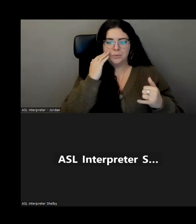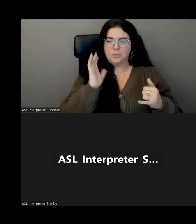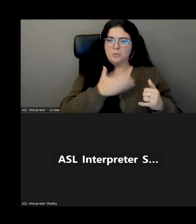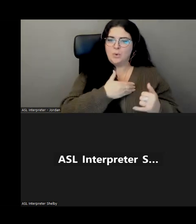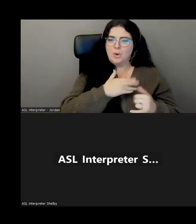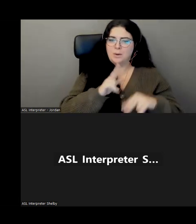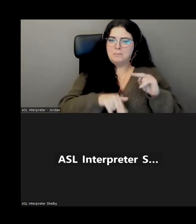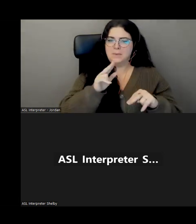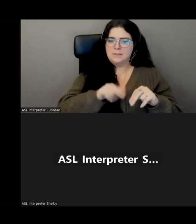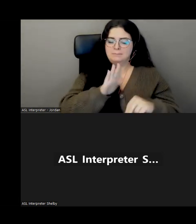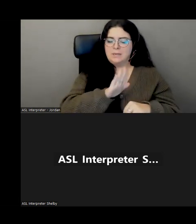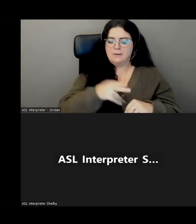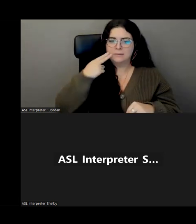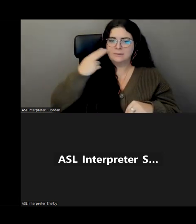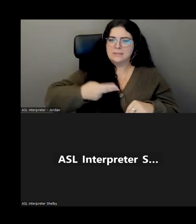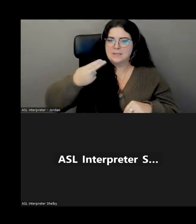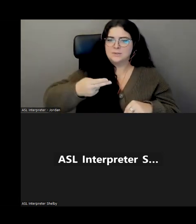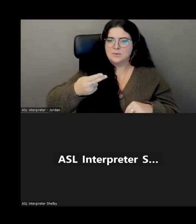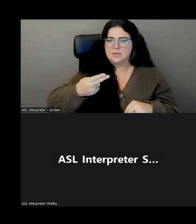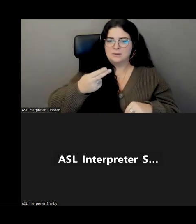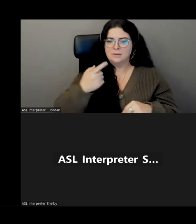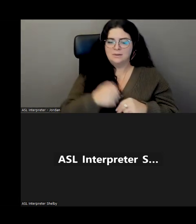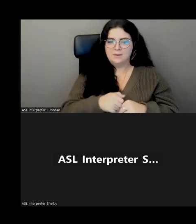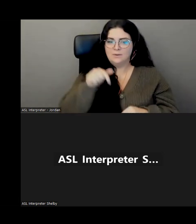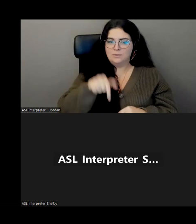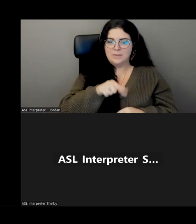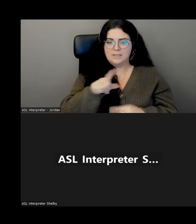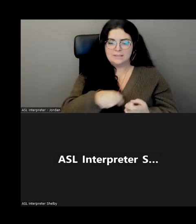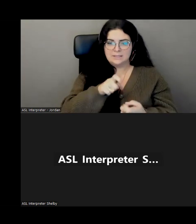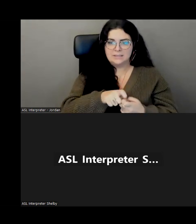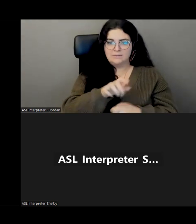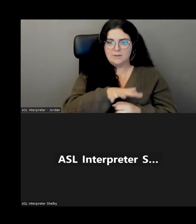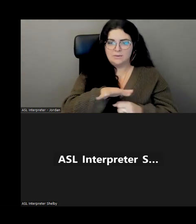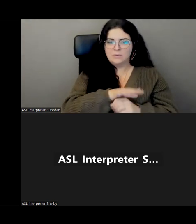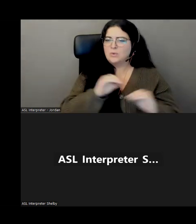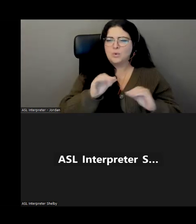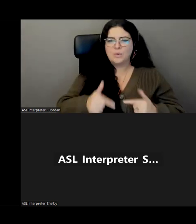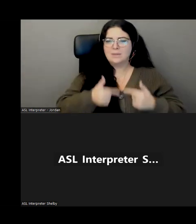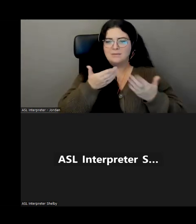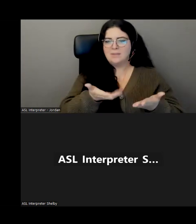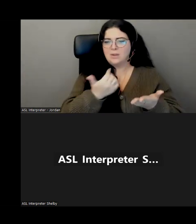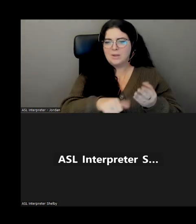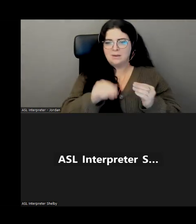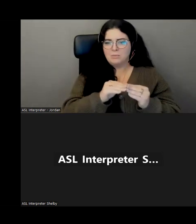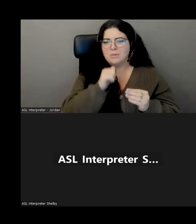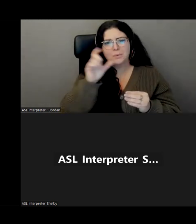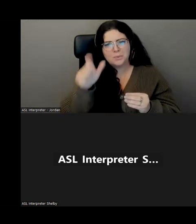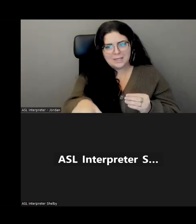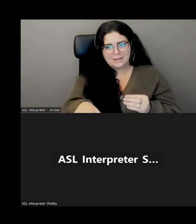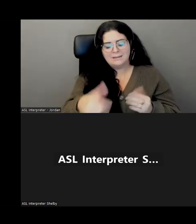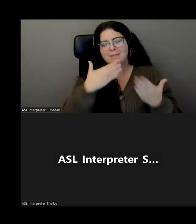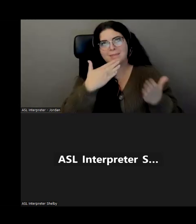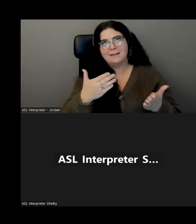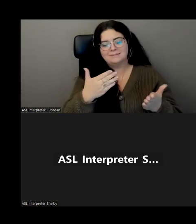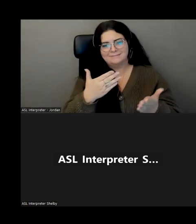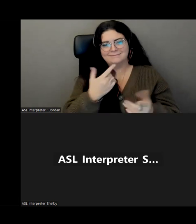center that we have evolved from this very location. Of course, people don't live there anymore. They don't need to, and thank goodness.